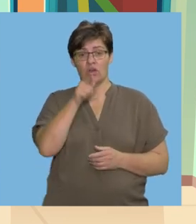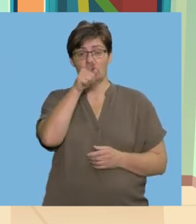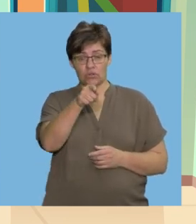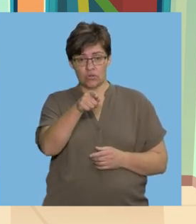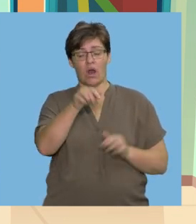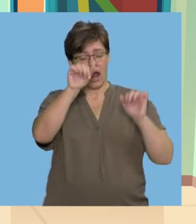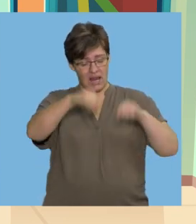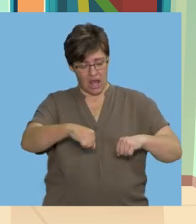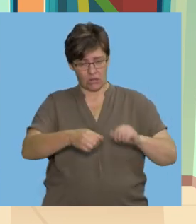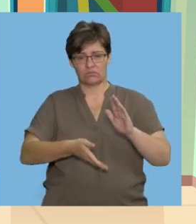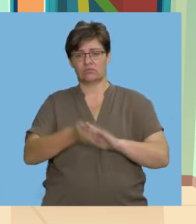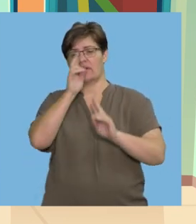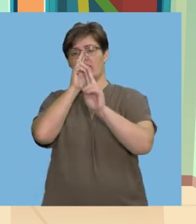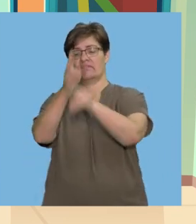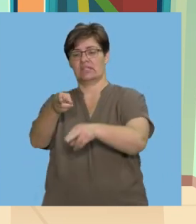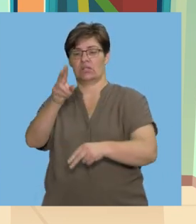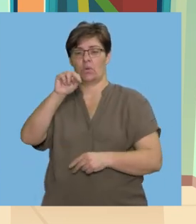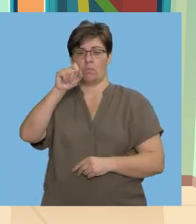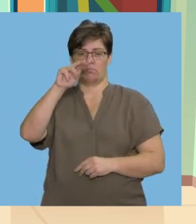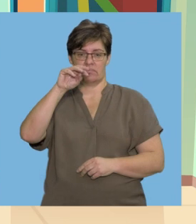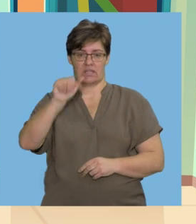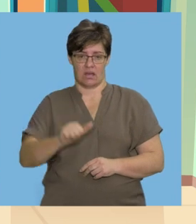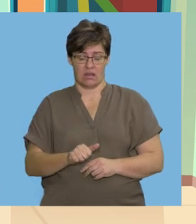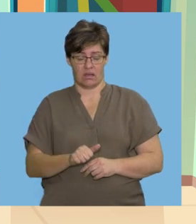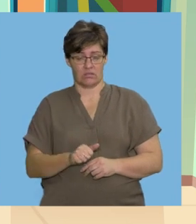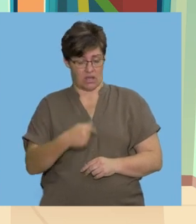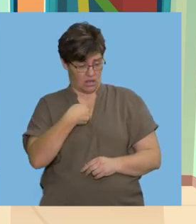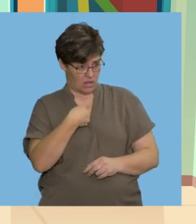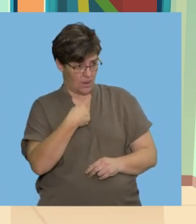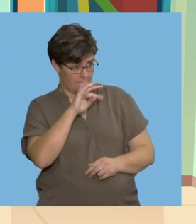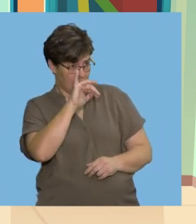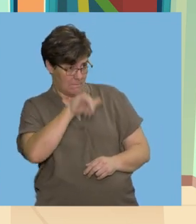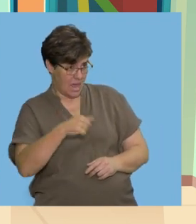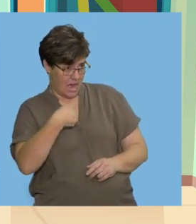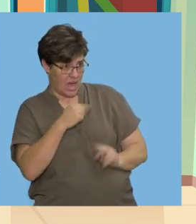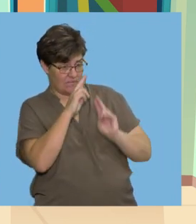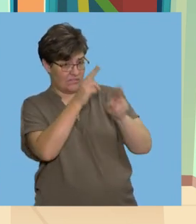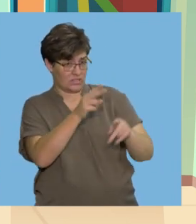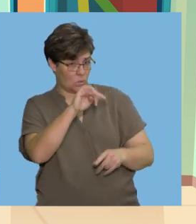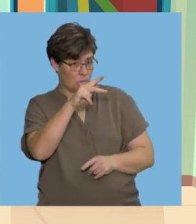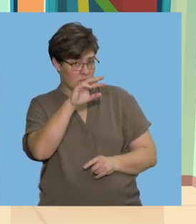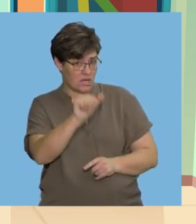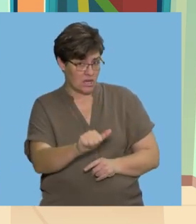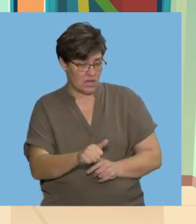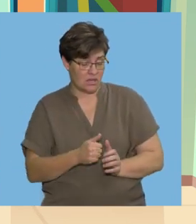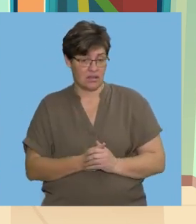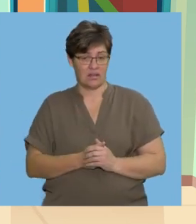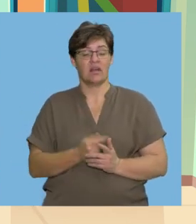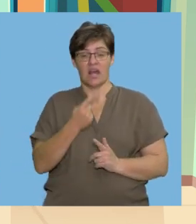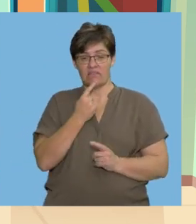say You are allowed to visit Nomsa You then will ask May I visit Nomsa